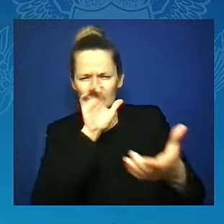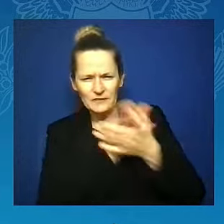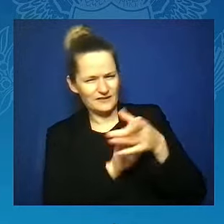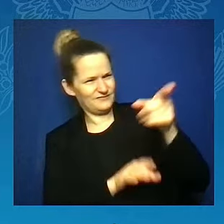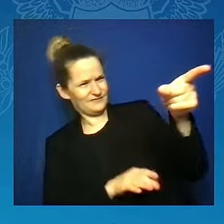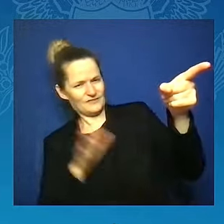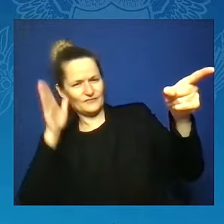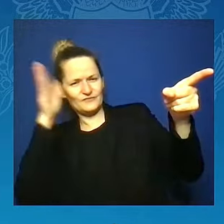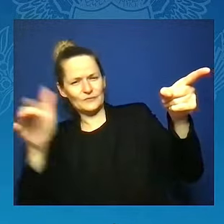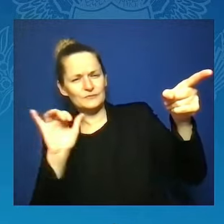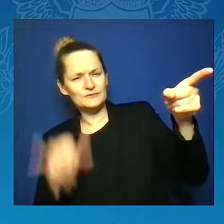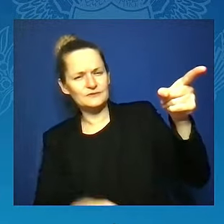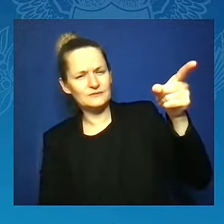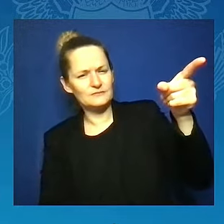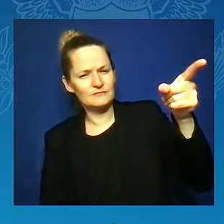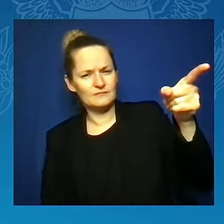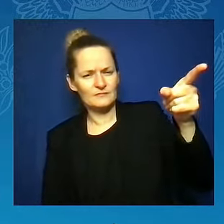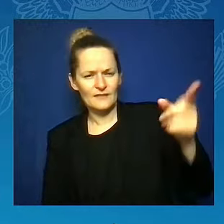care.